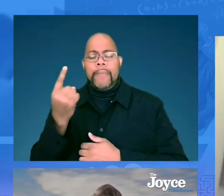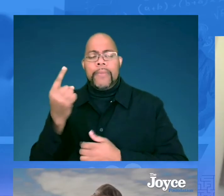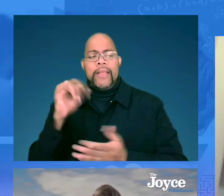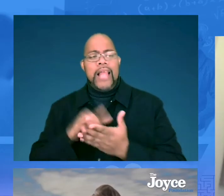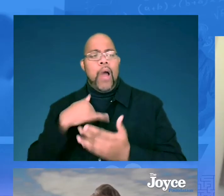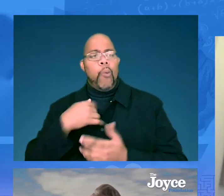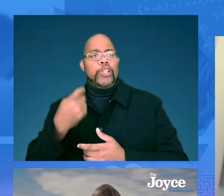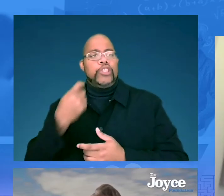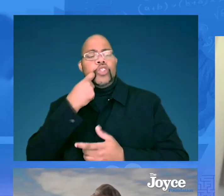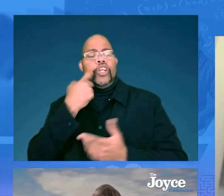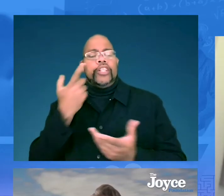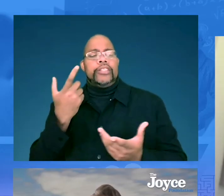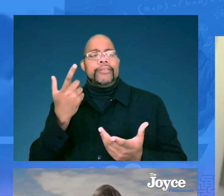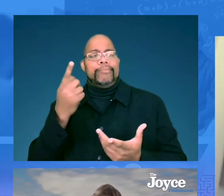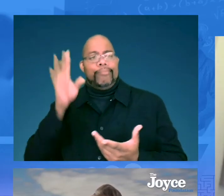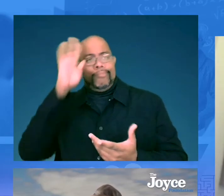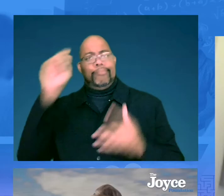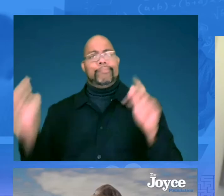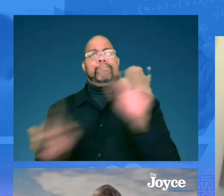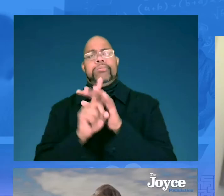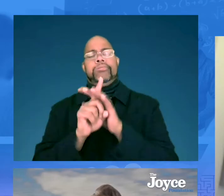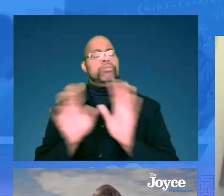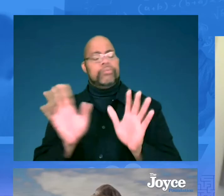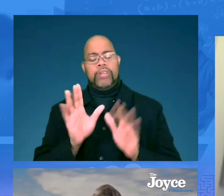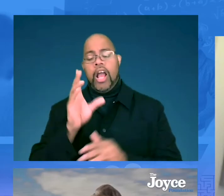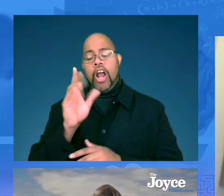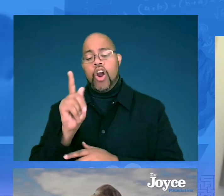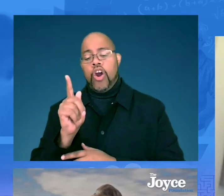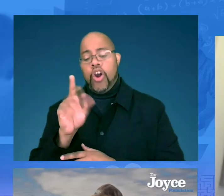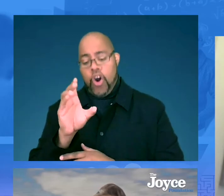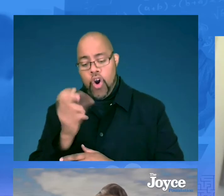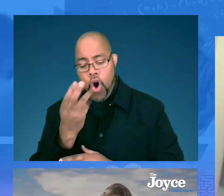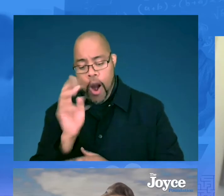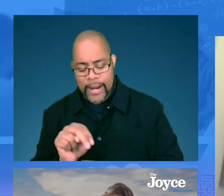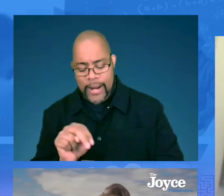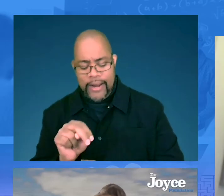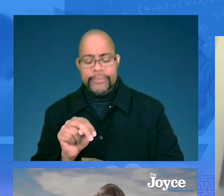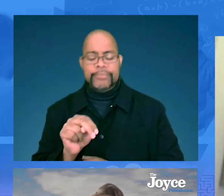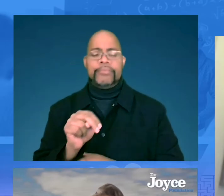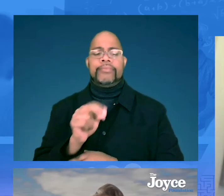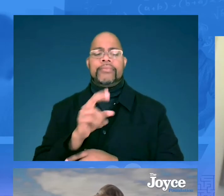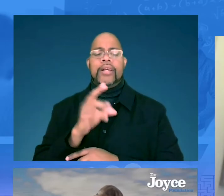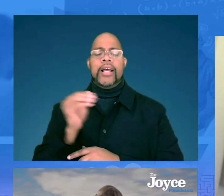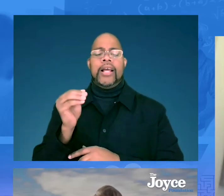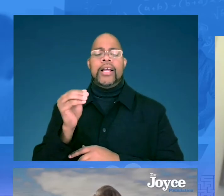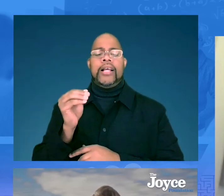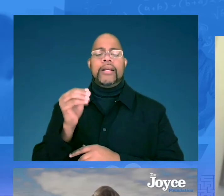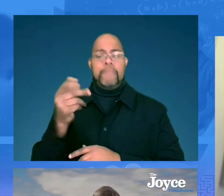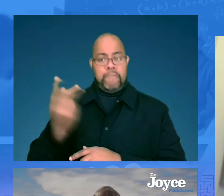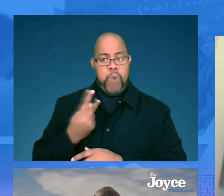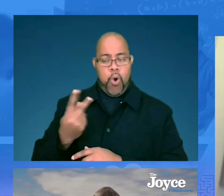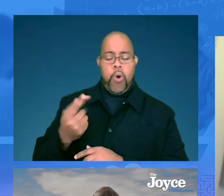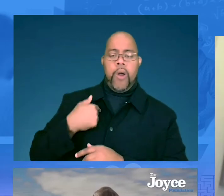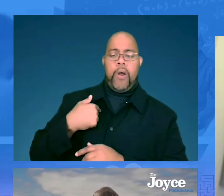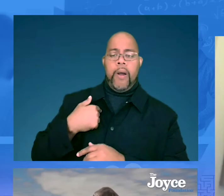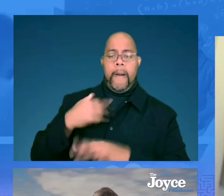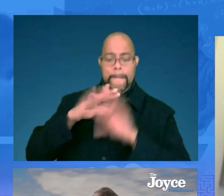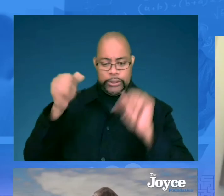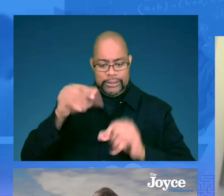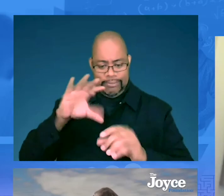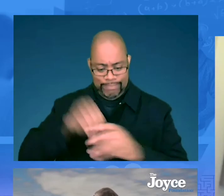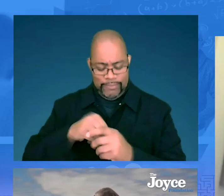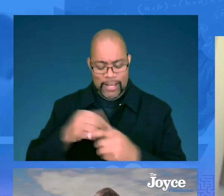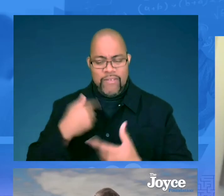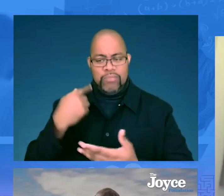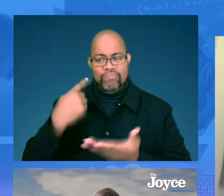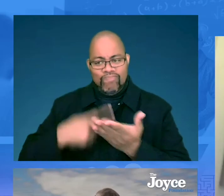about this. This was not something that we had just come up with. And so, and Carmen and Carmen